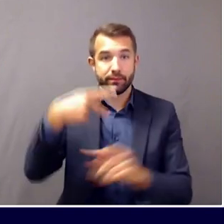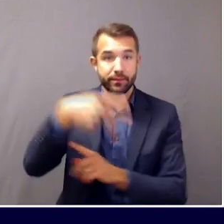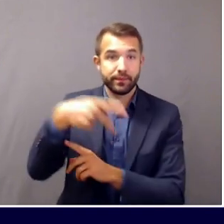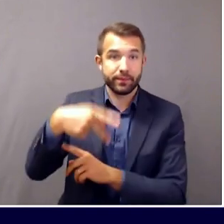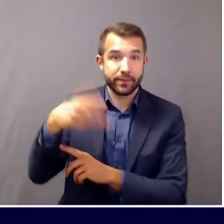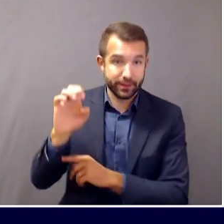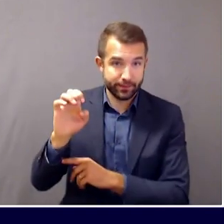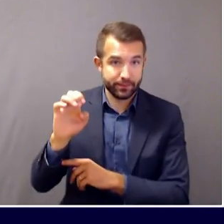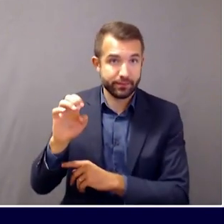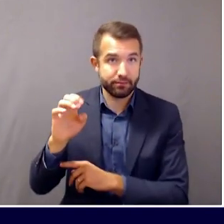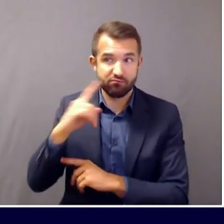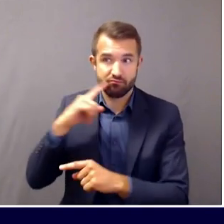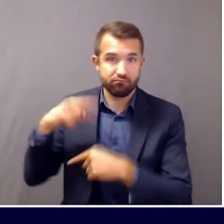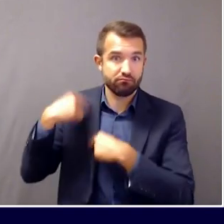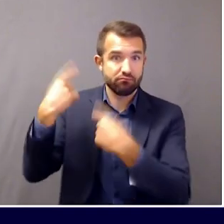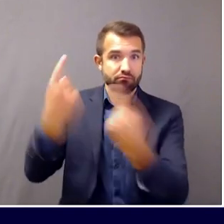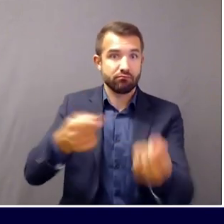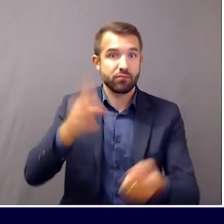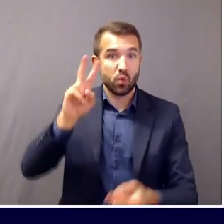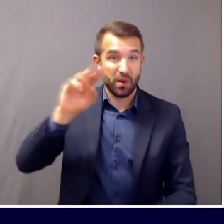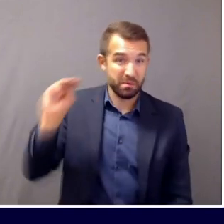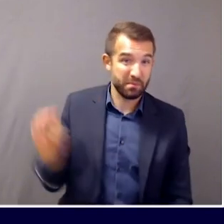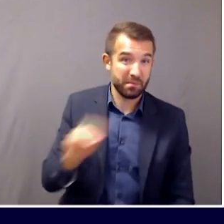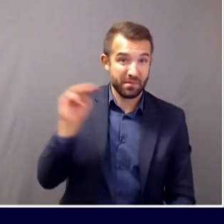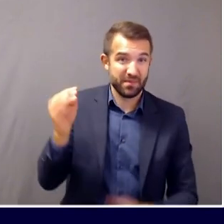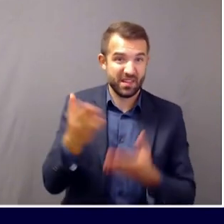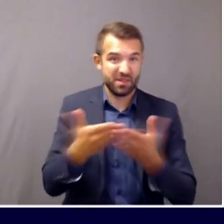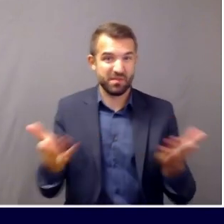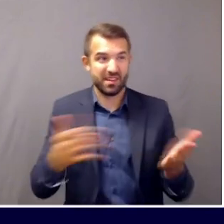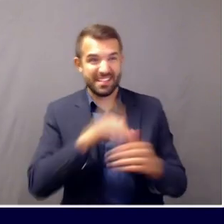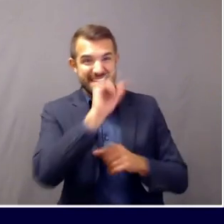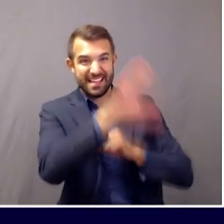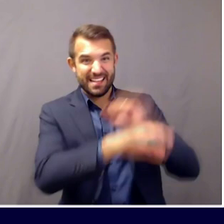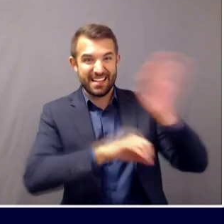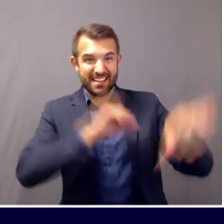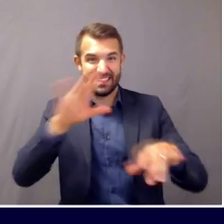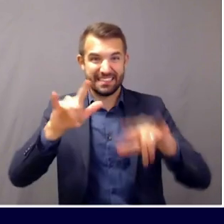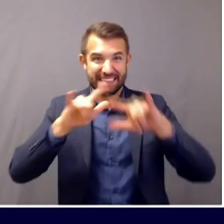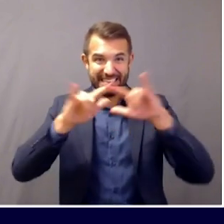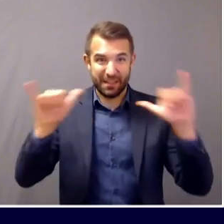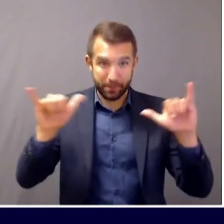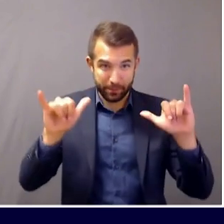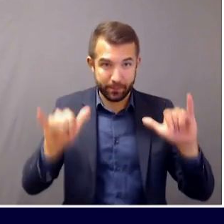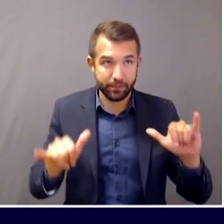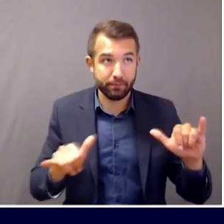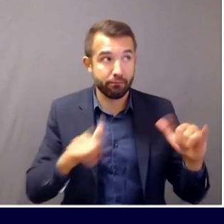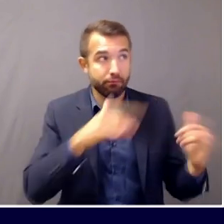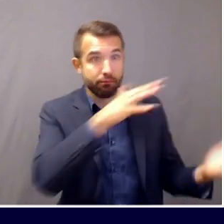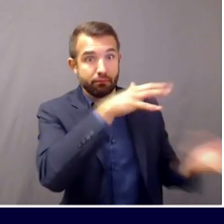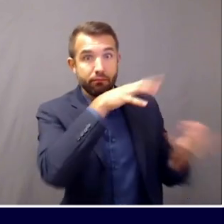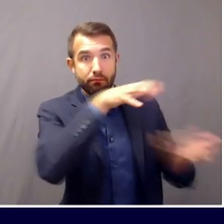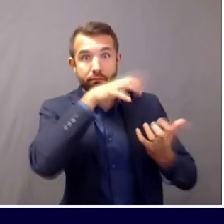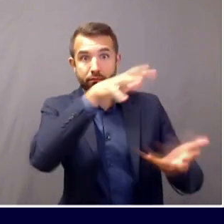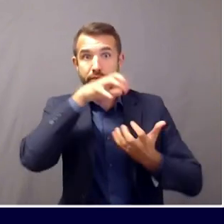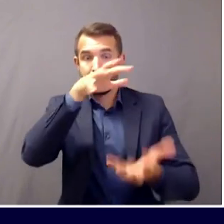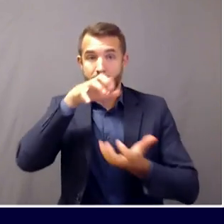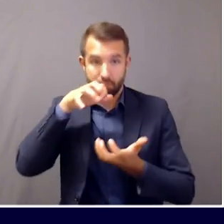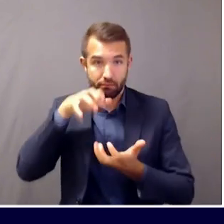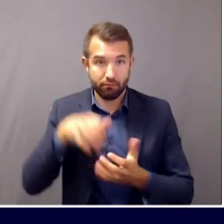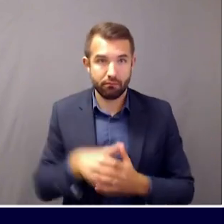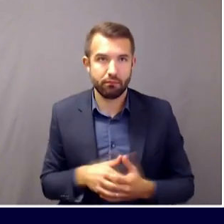out over 2 million pieces of PPE, we've simultaneously been making sure that our state's reserve of PPE